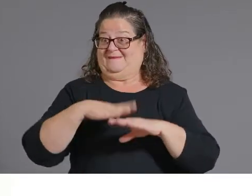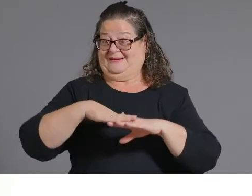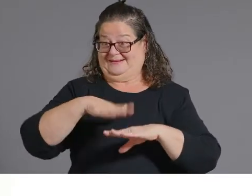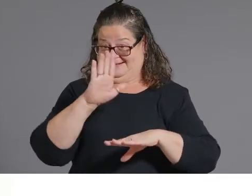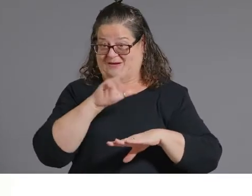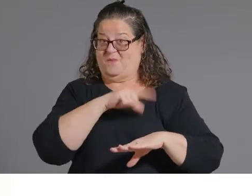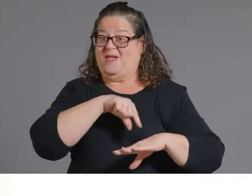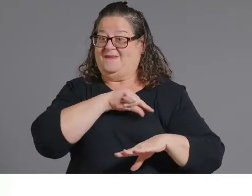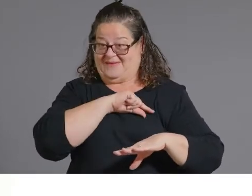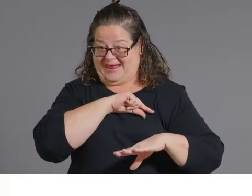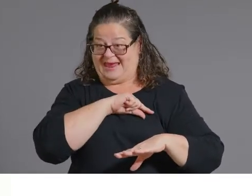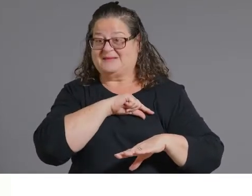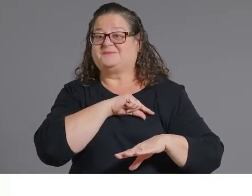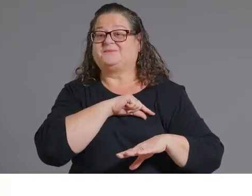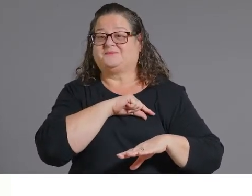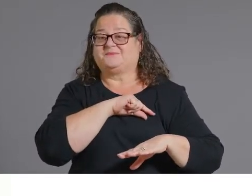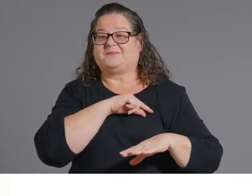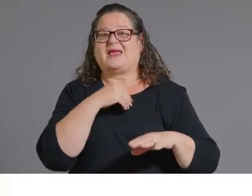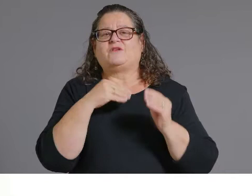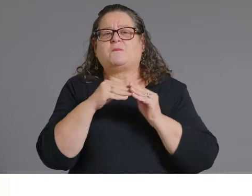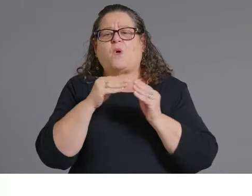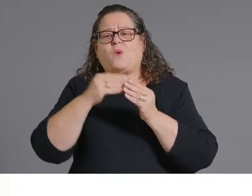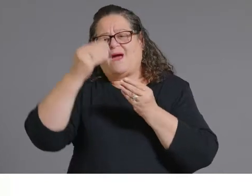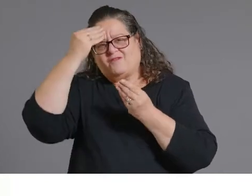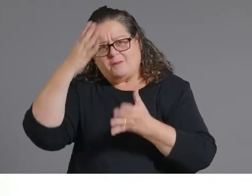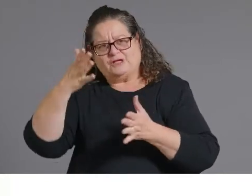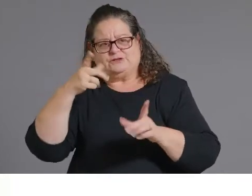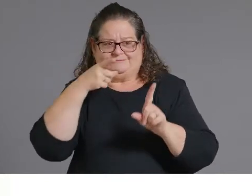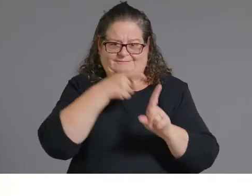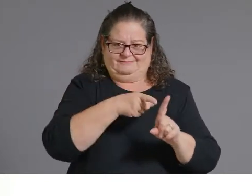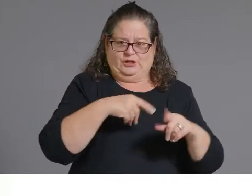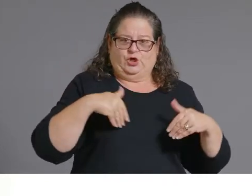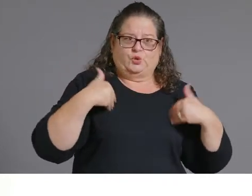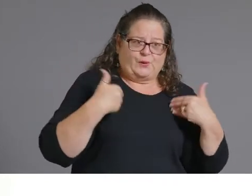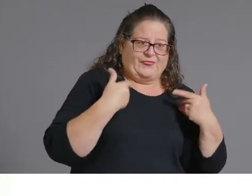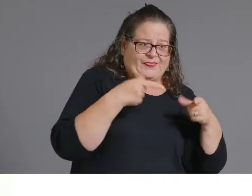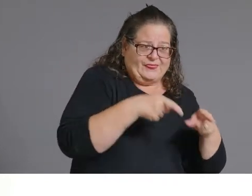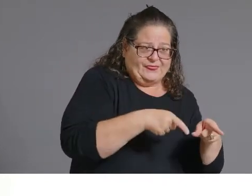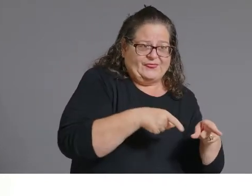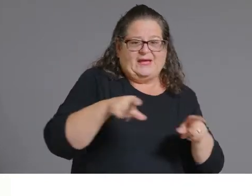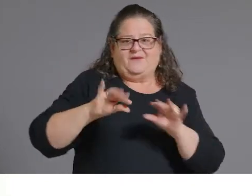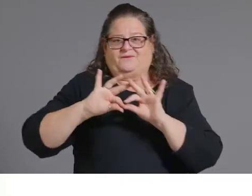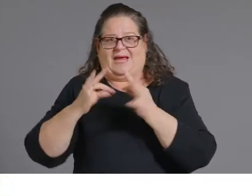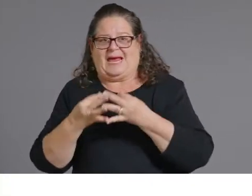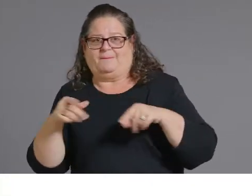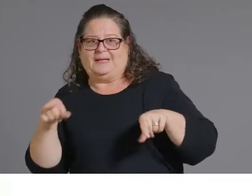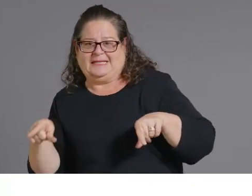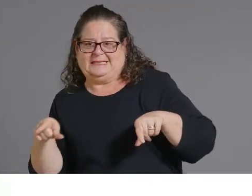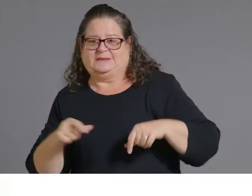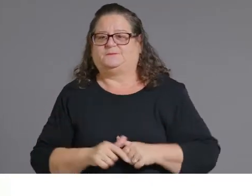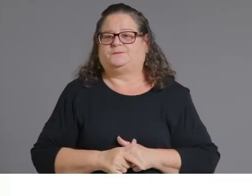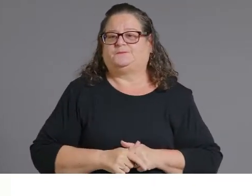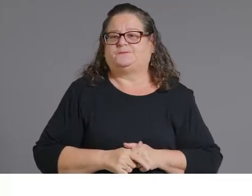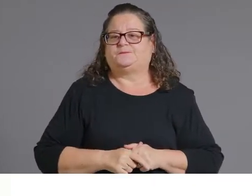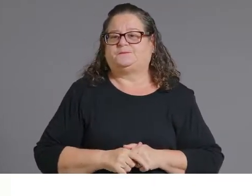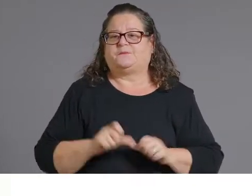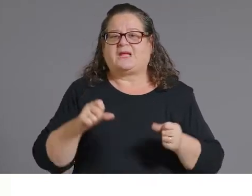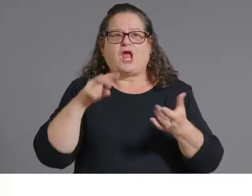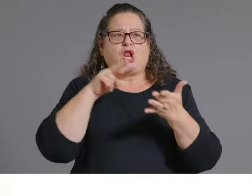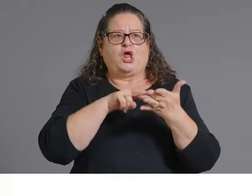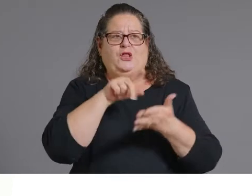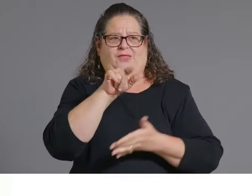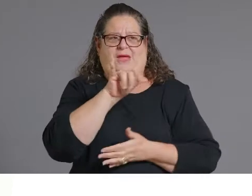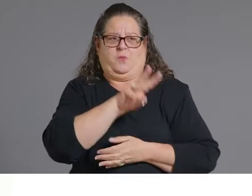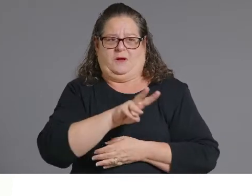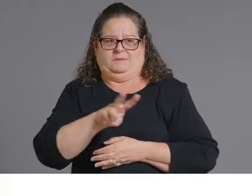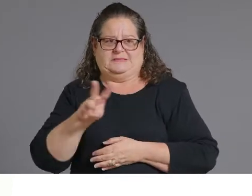materials for youth and families so we have some of these on our website so if you are looking to